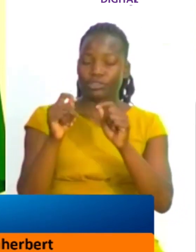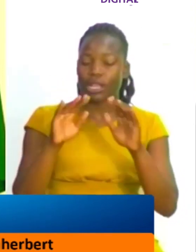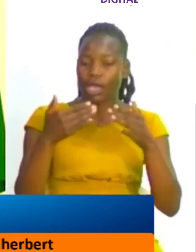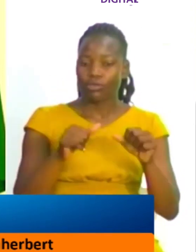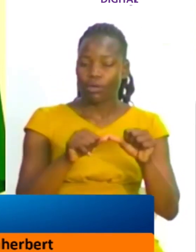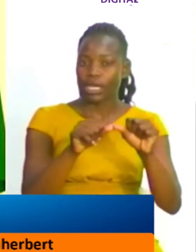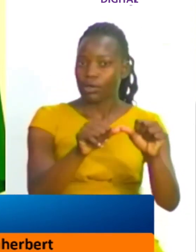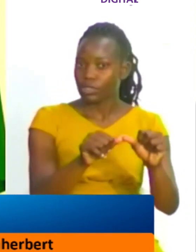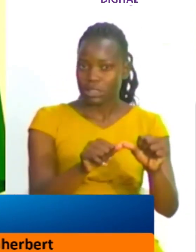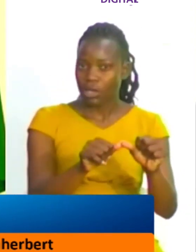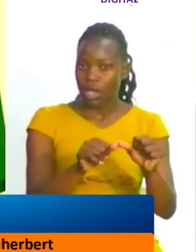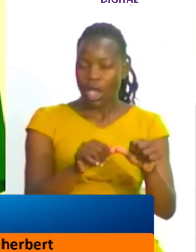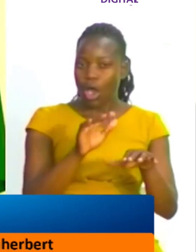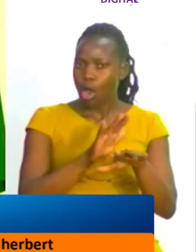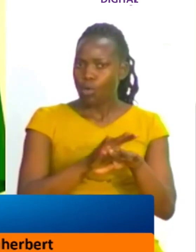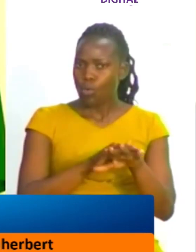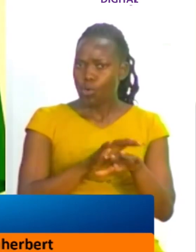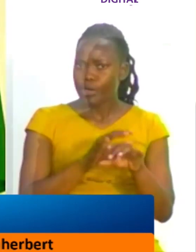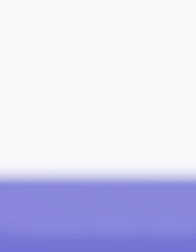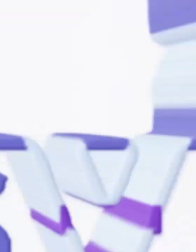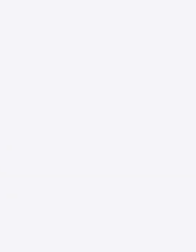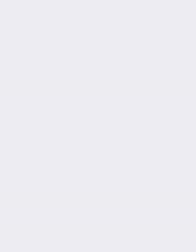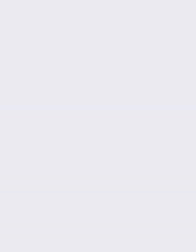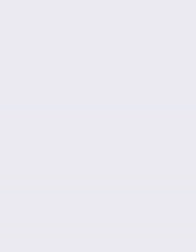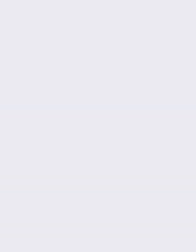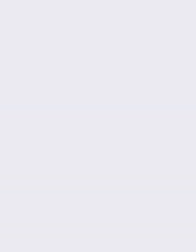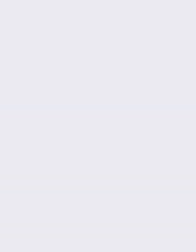was not in the interest of the